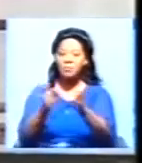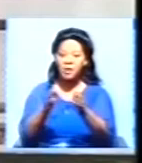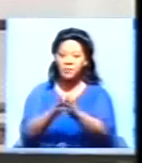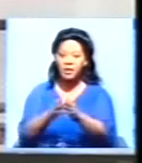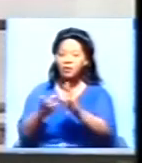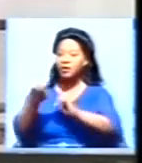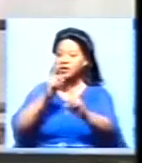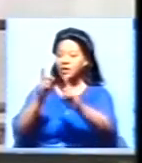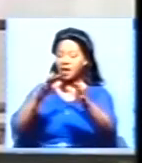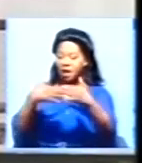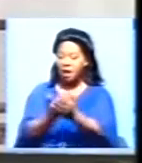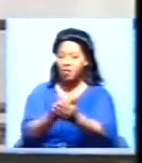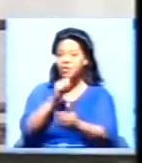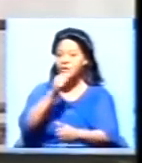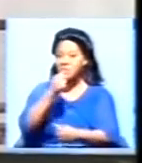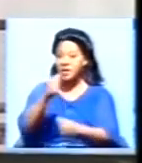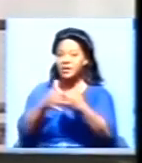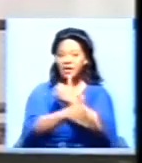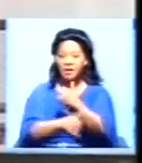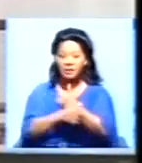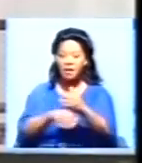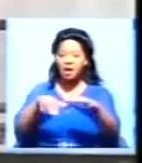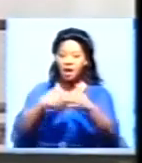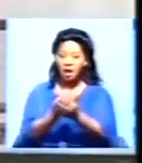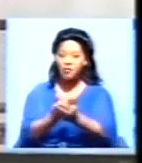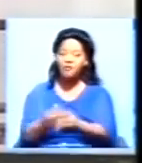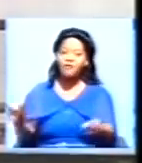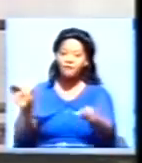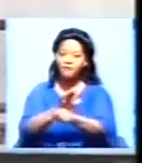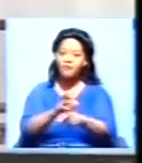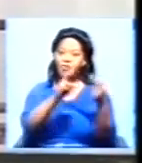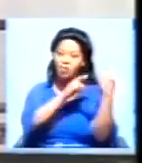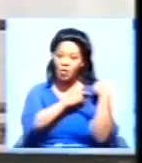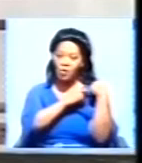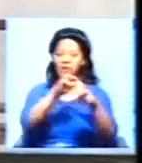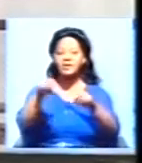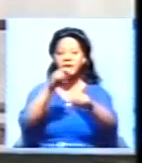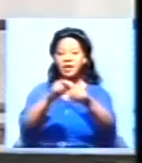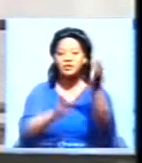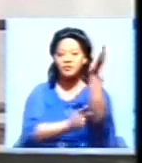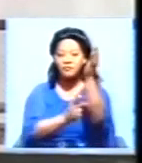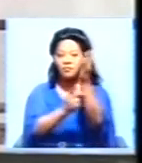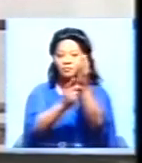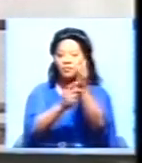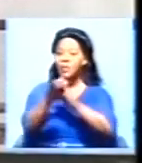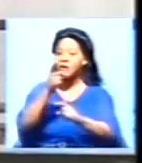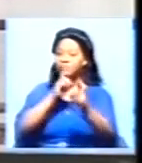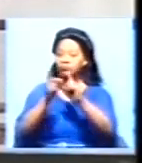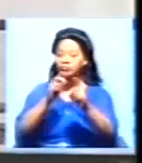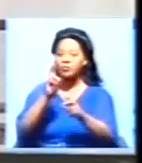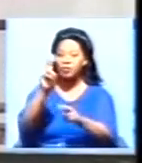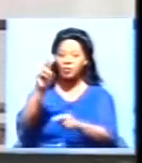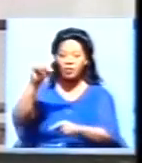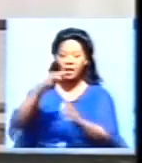to dialogue on how the media in the country can play its full and rightful role in national development. She was speaking when United